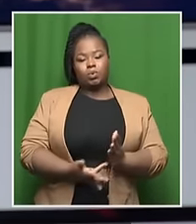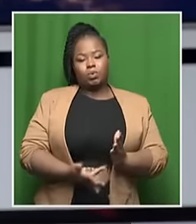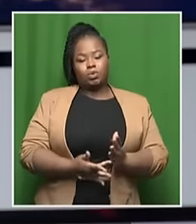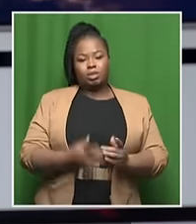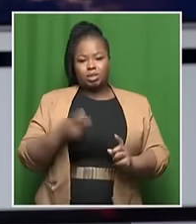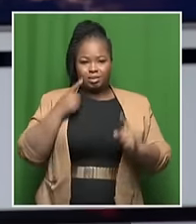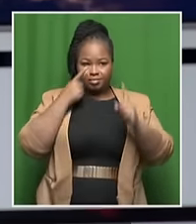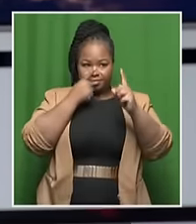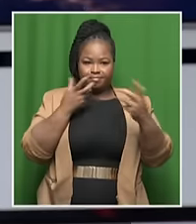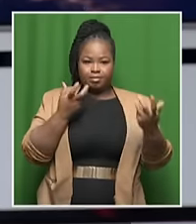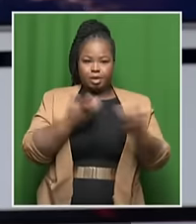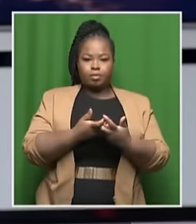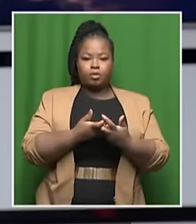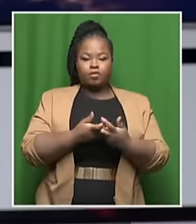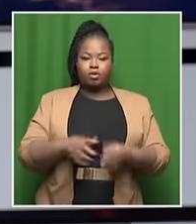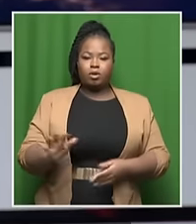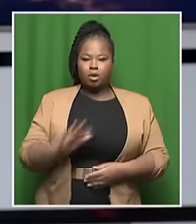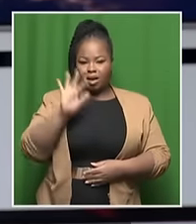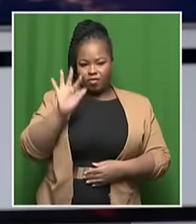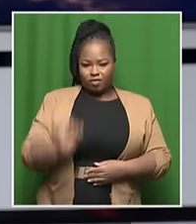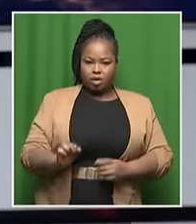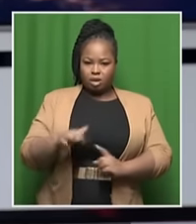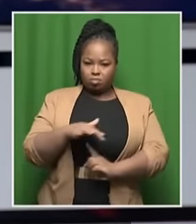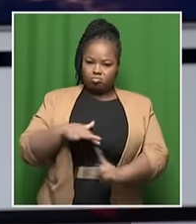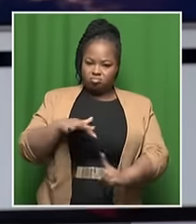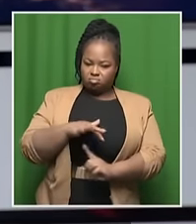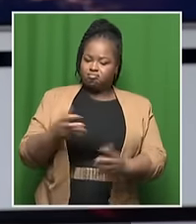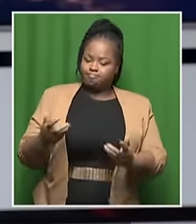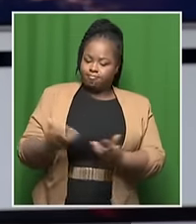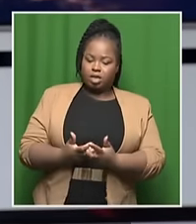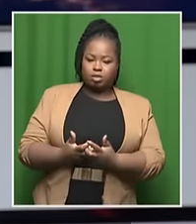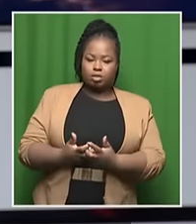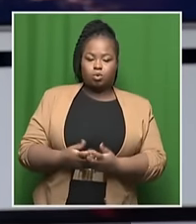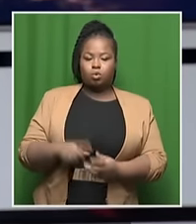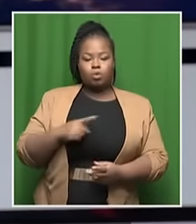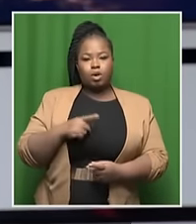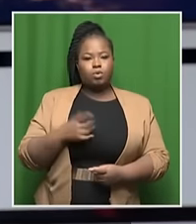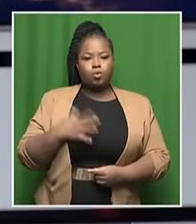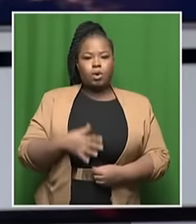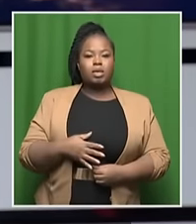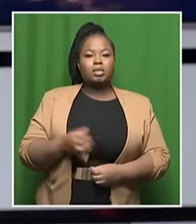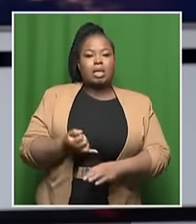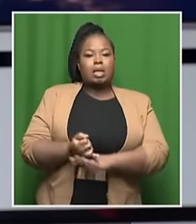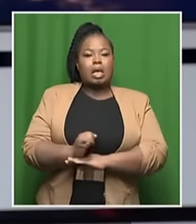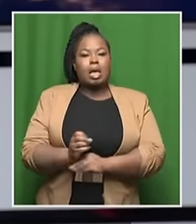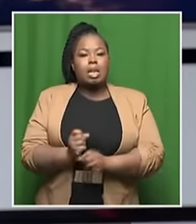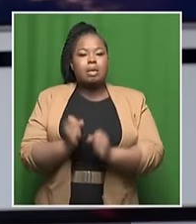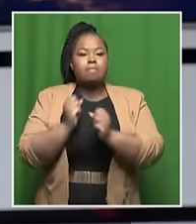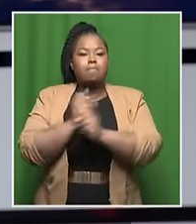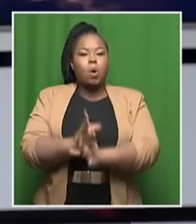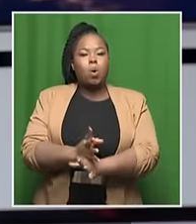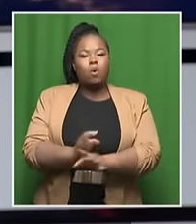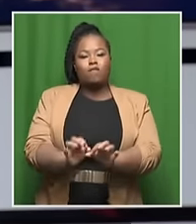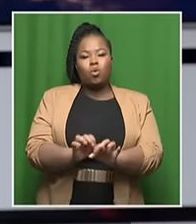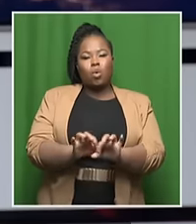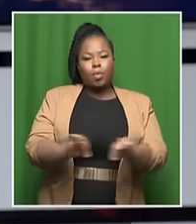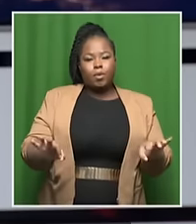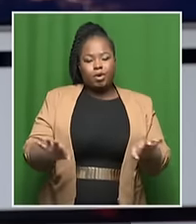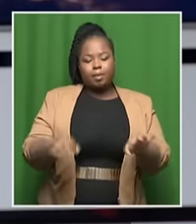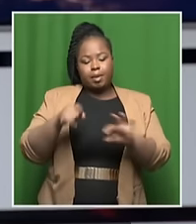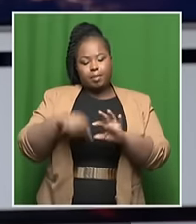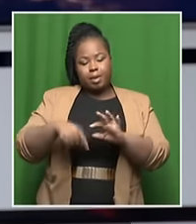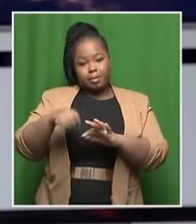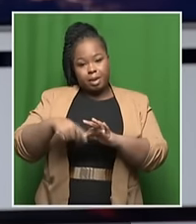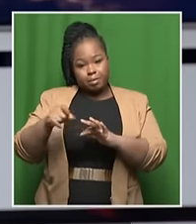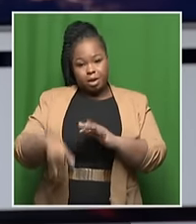for purpose for African conditions that will not result in premature burstings and leakages and so on, which is